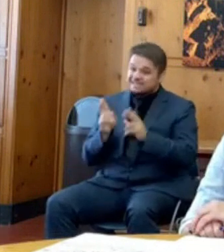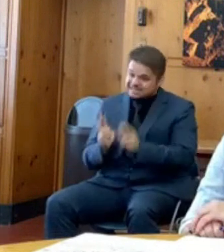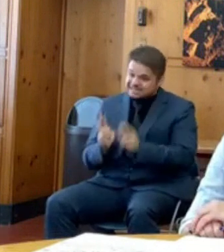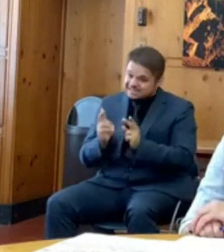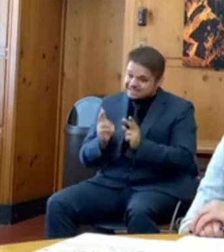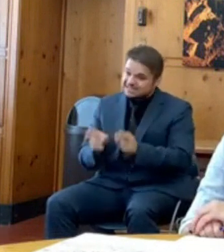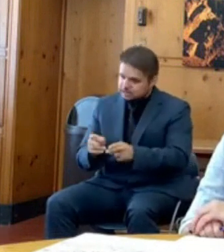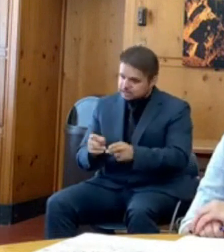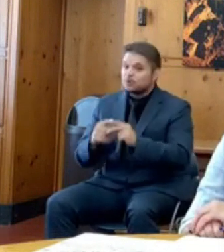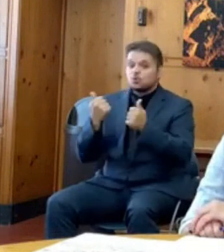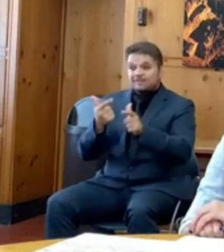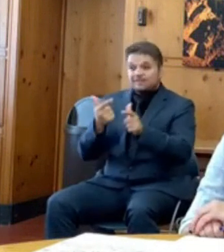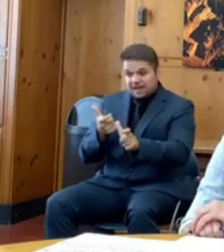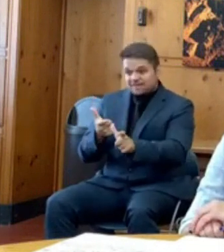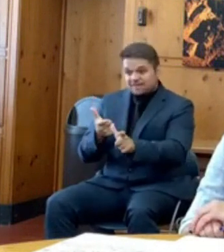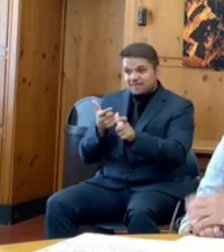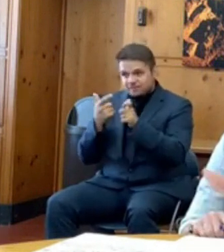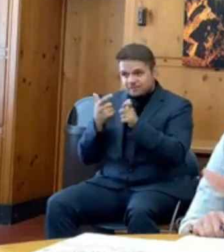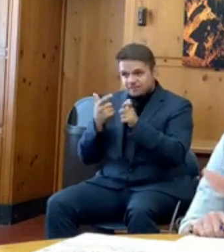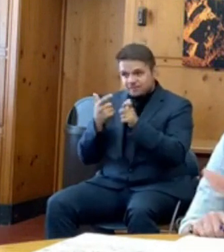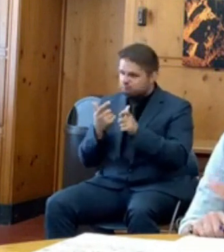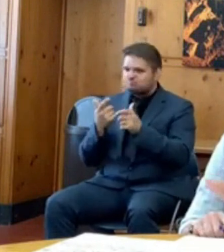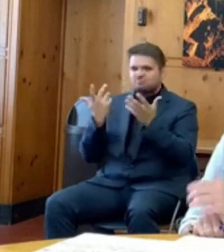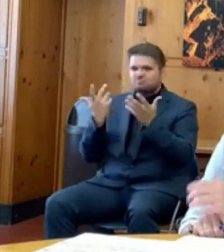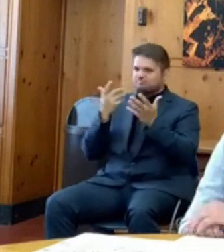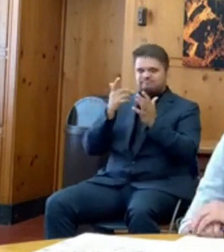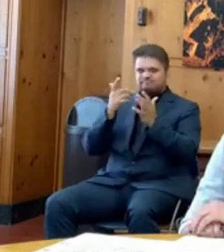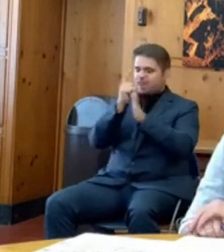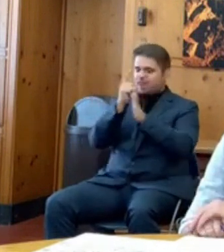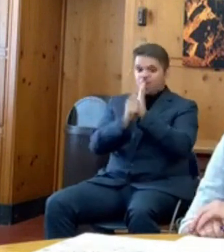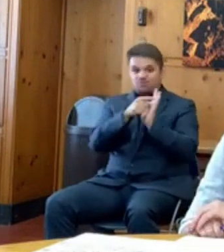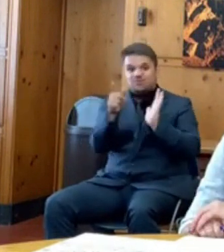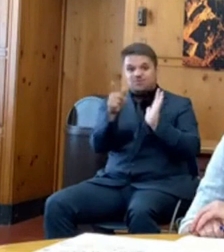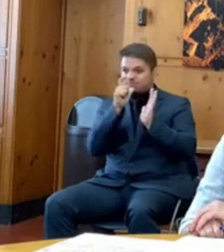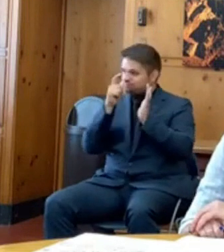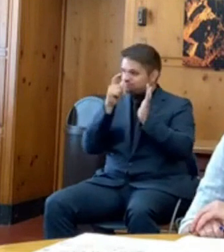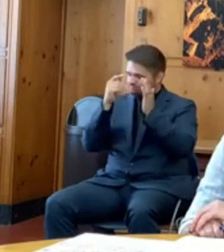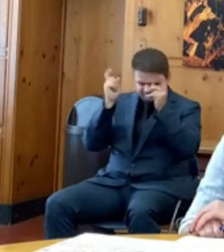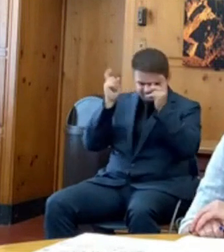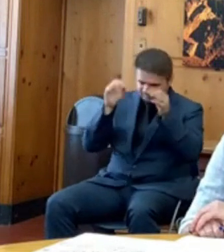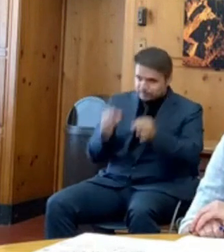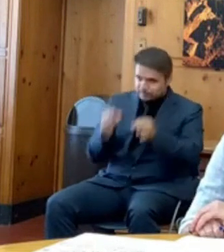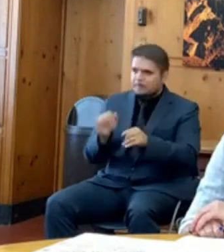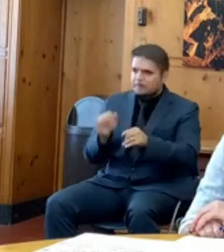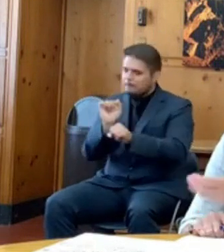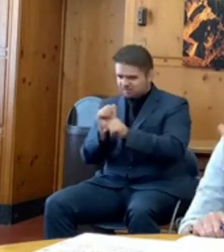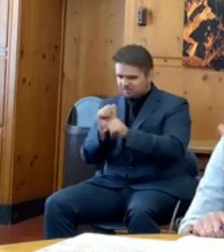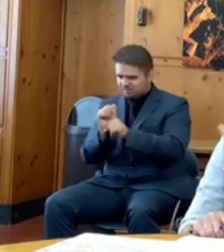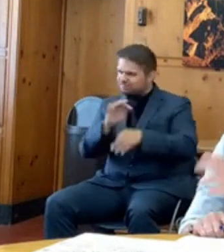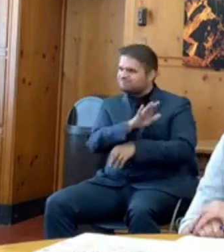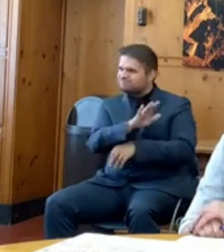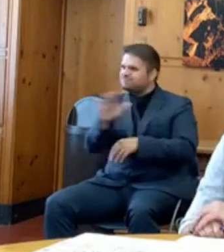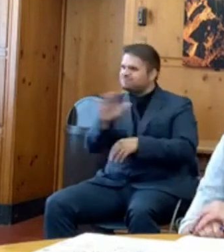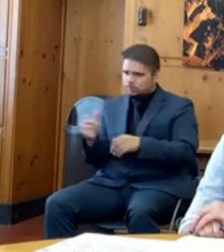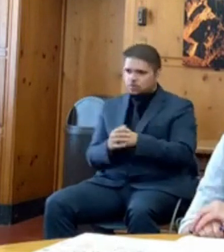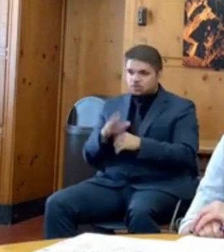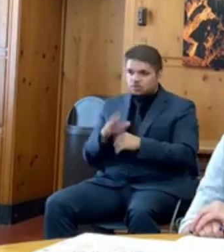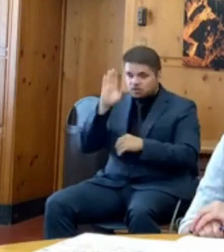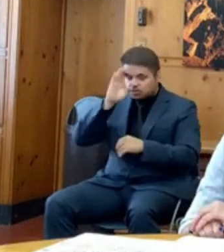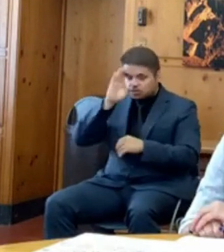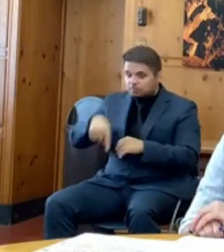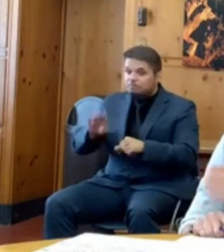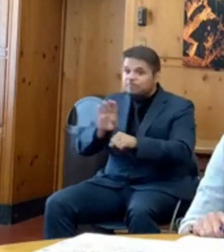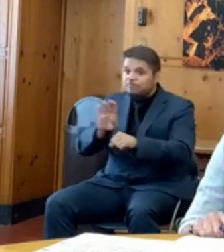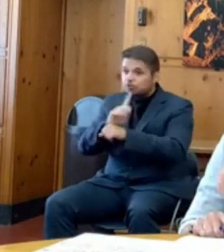lawmakers why they voted it down. It's really easy to play the play game in this business, but we need